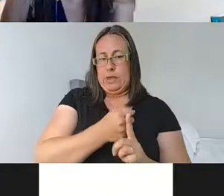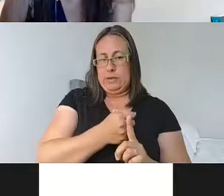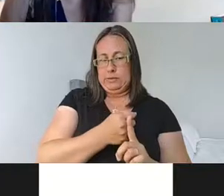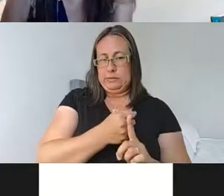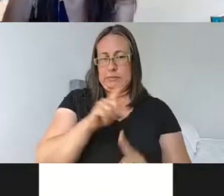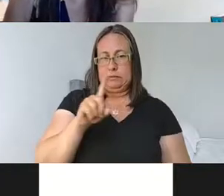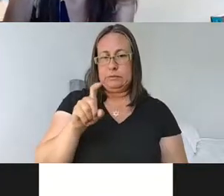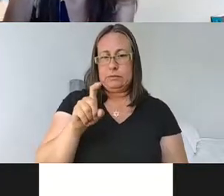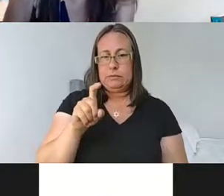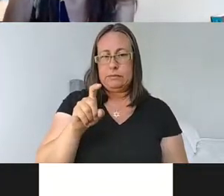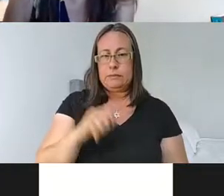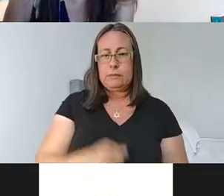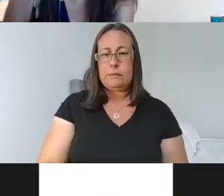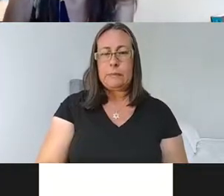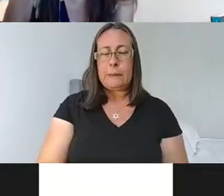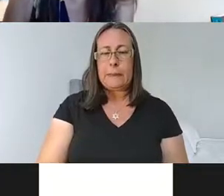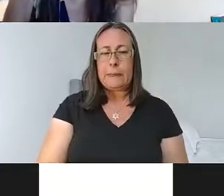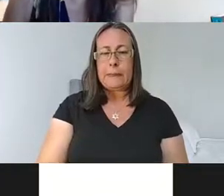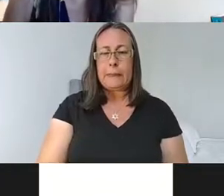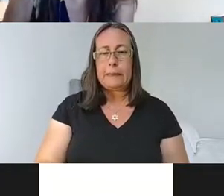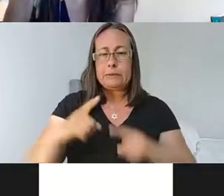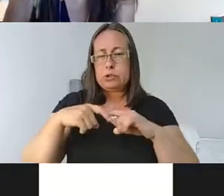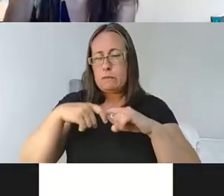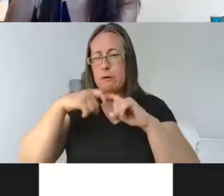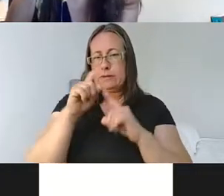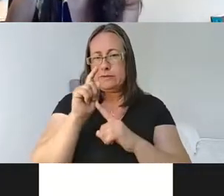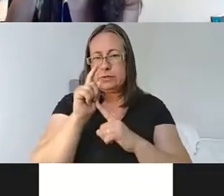can save them for the end, but I thought I'd take a little pause here.